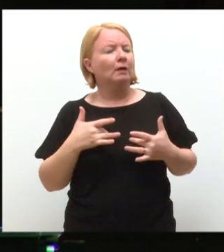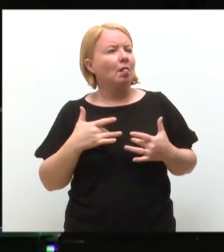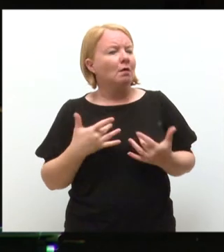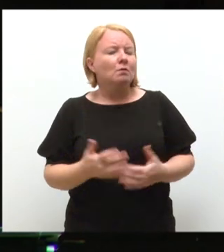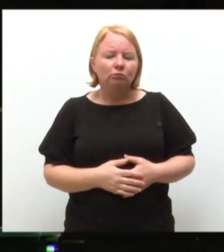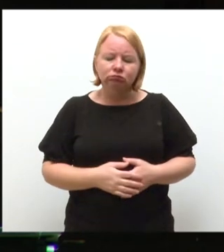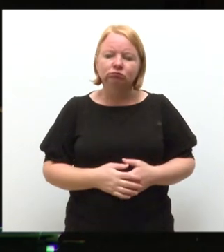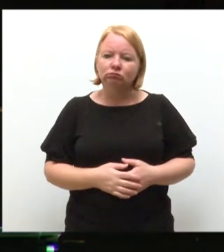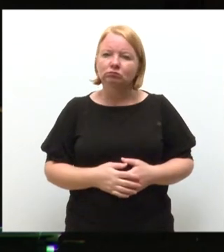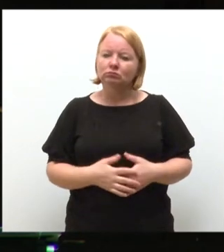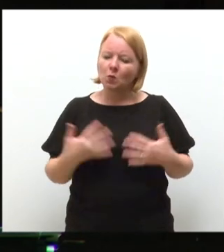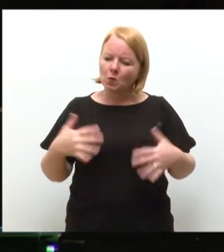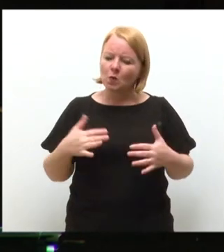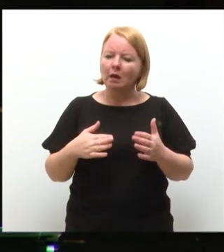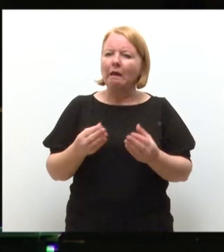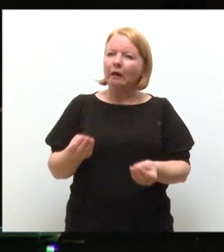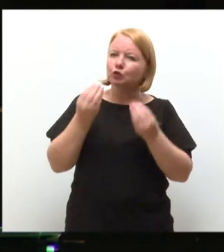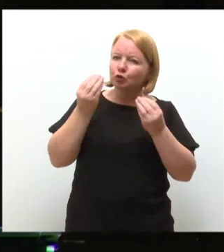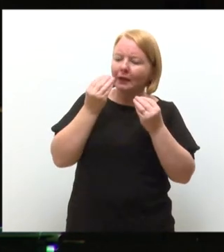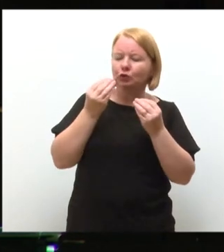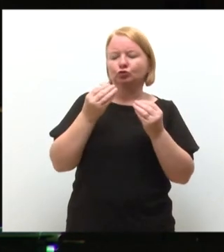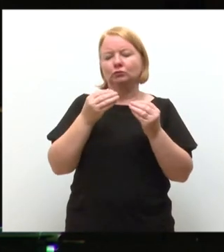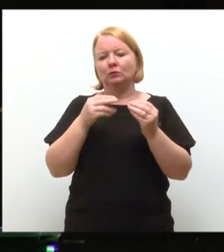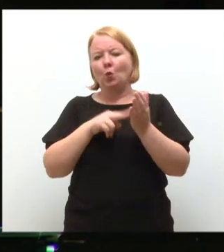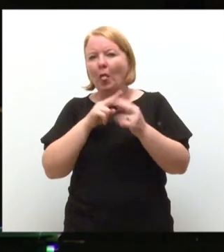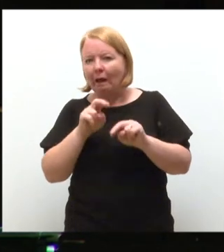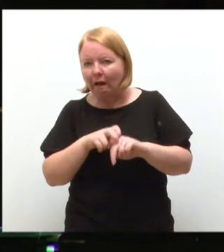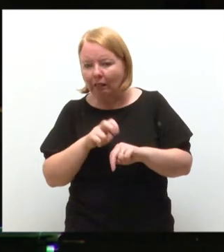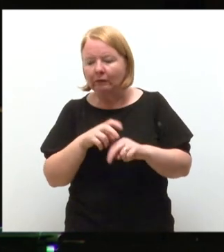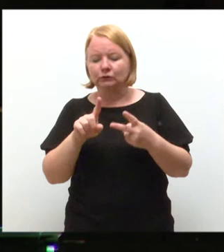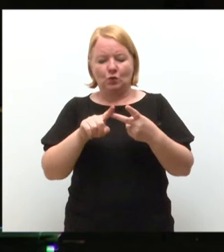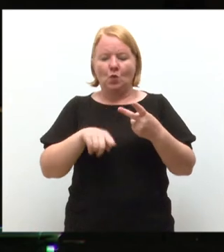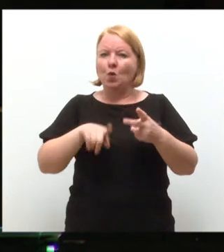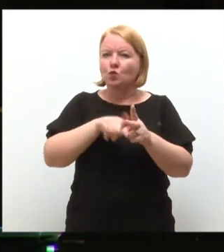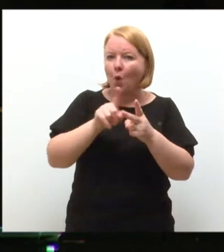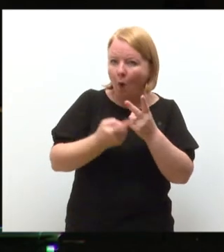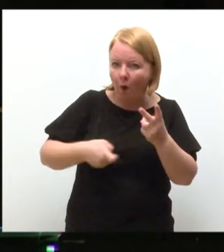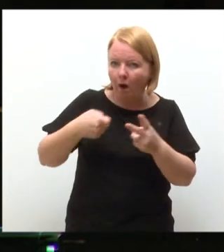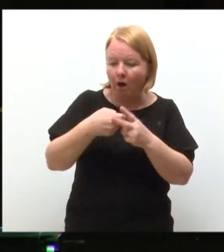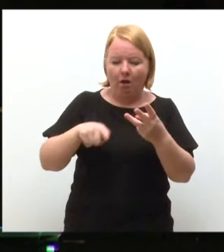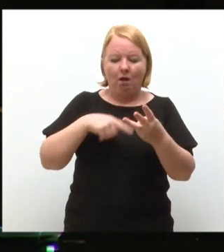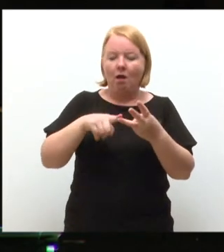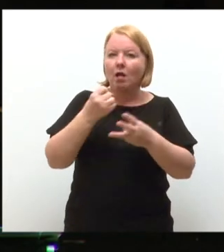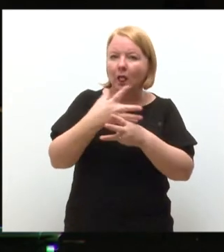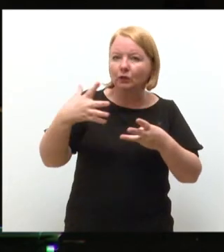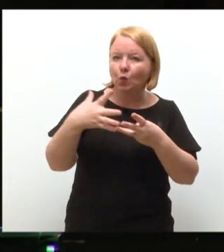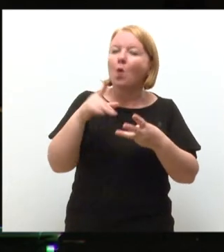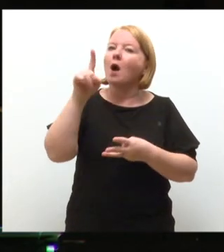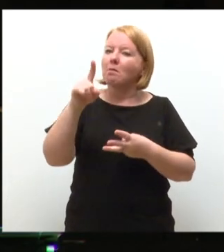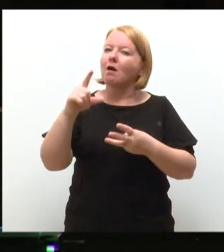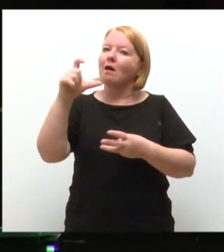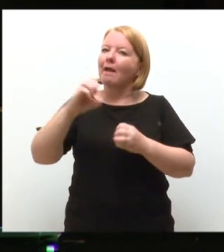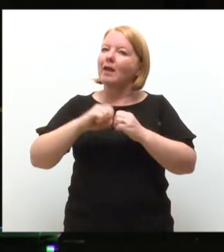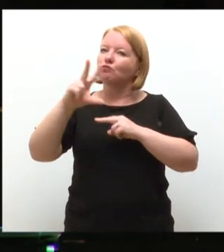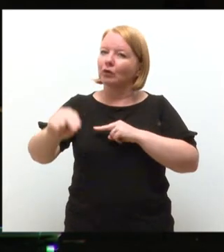My education in Northern Ireland, York and Glasgow did not prepare me for the suave confidence I found in Cambridge in